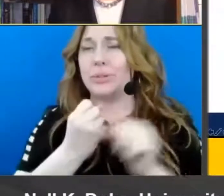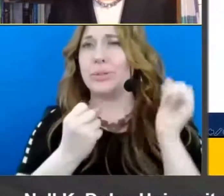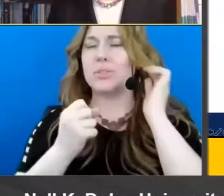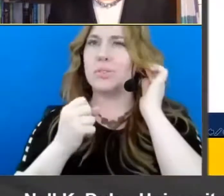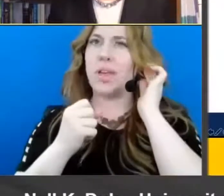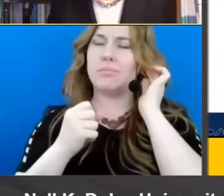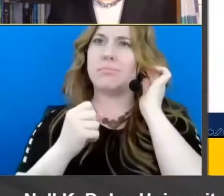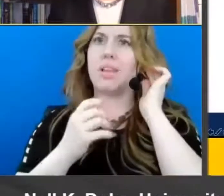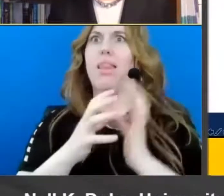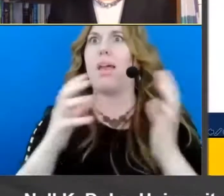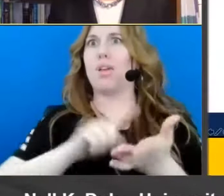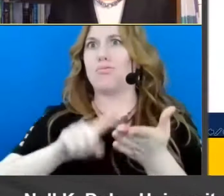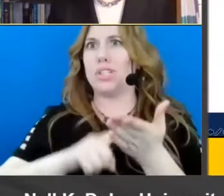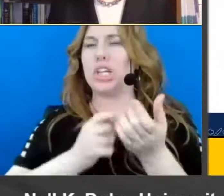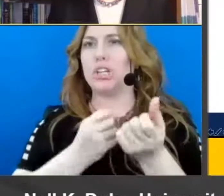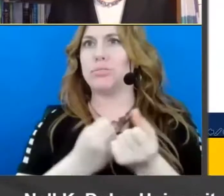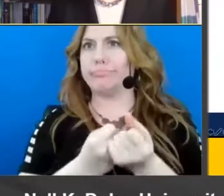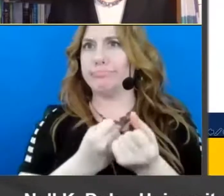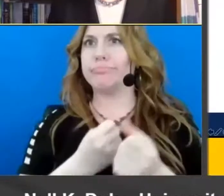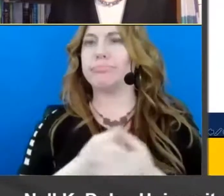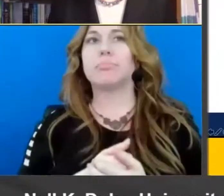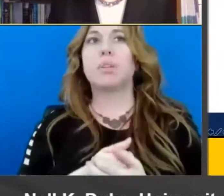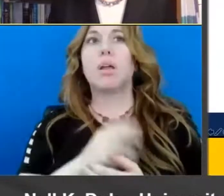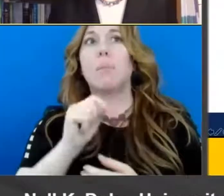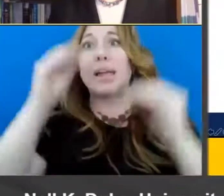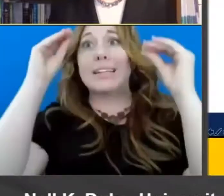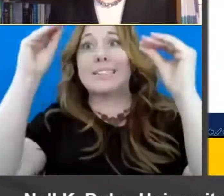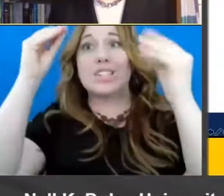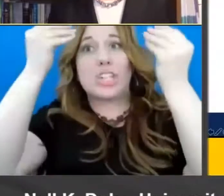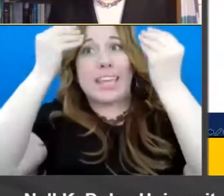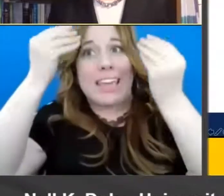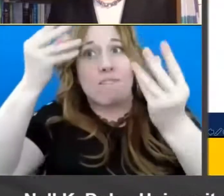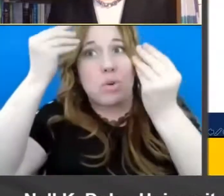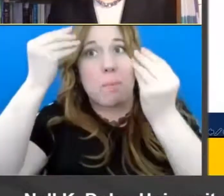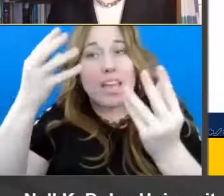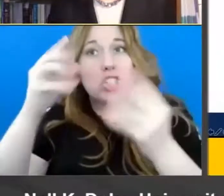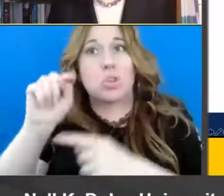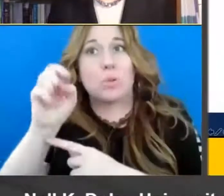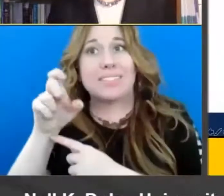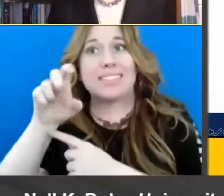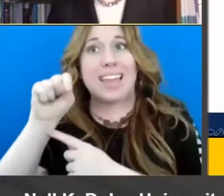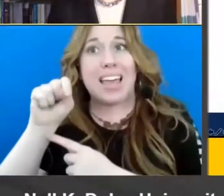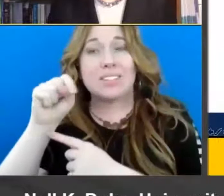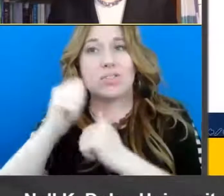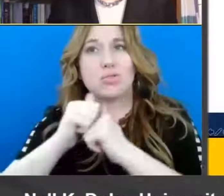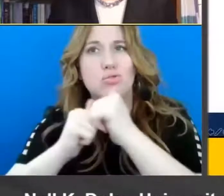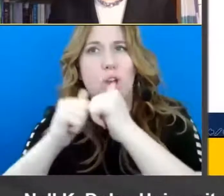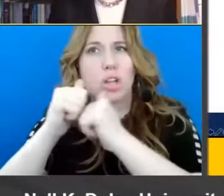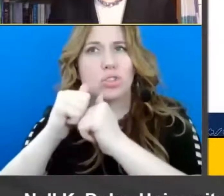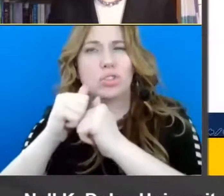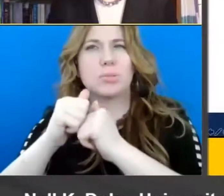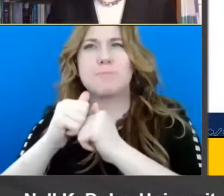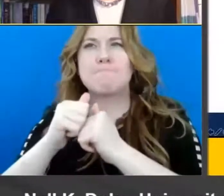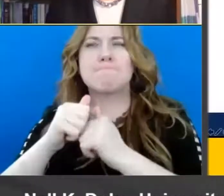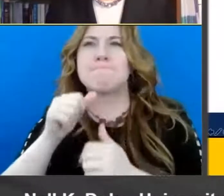research base behind it um but teaching informational text structures has um had not gotten